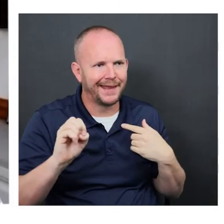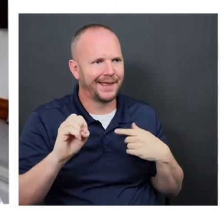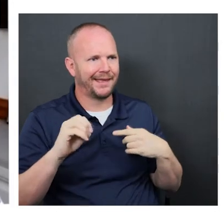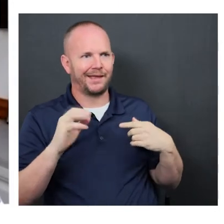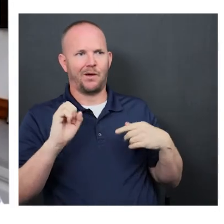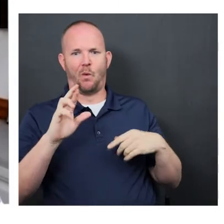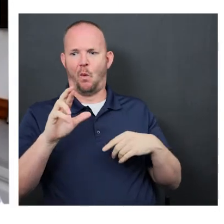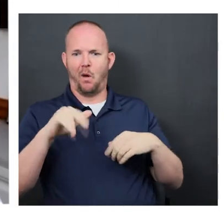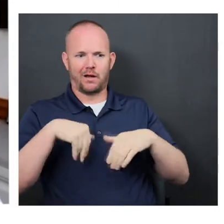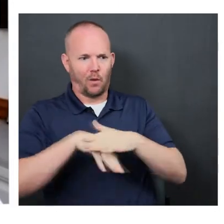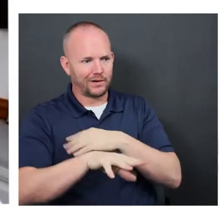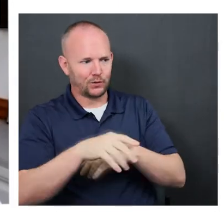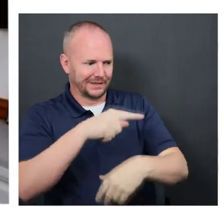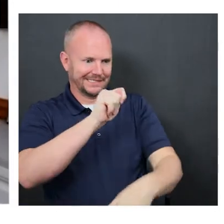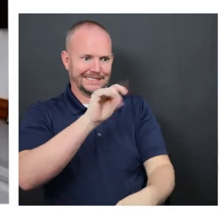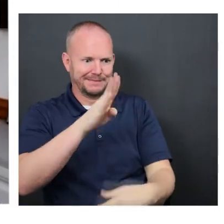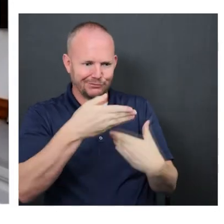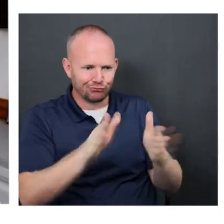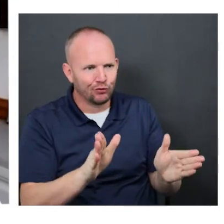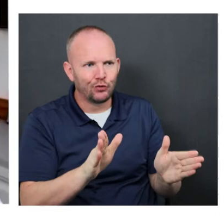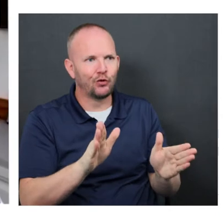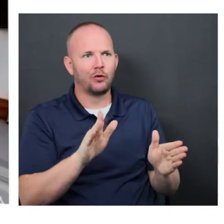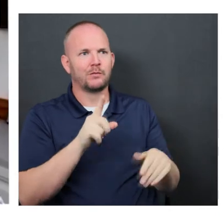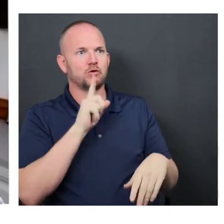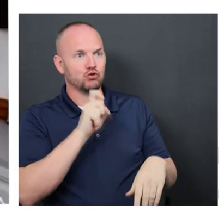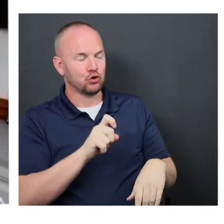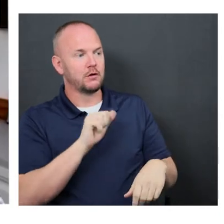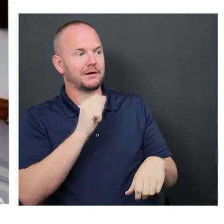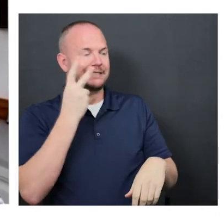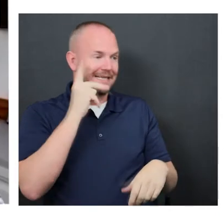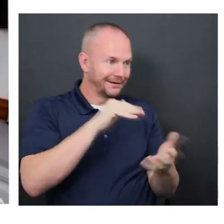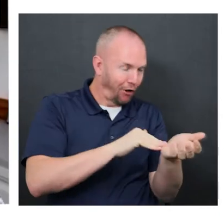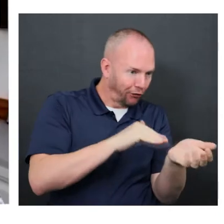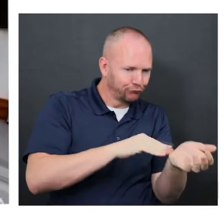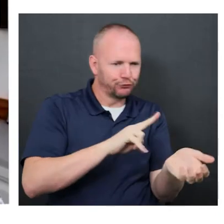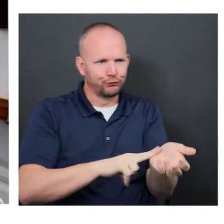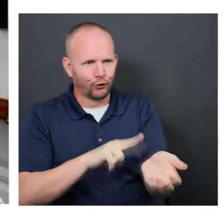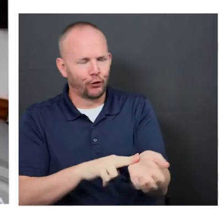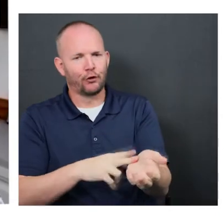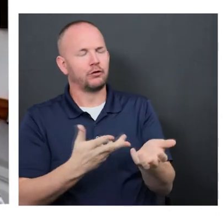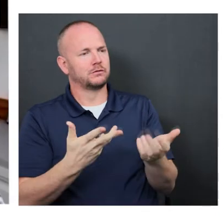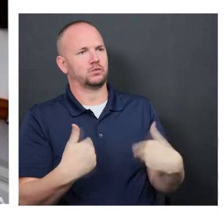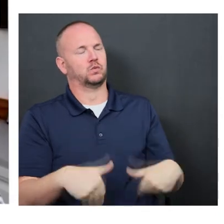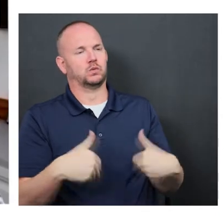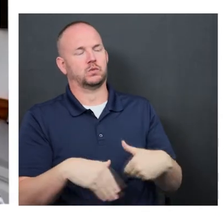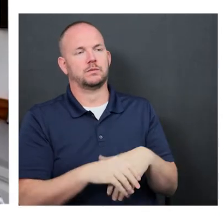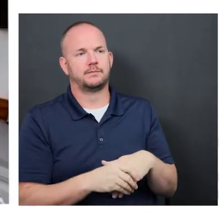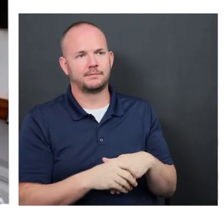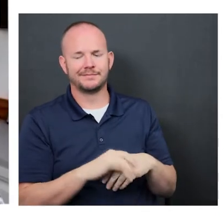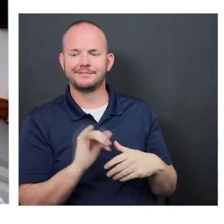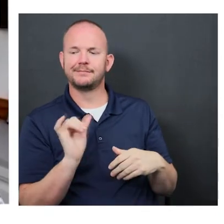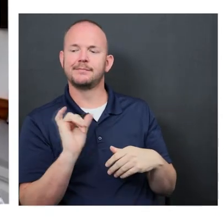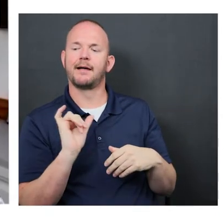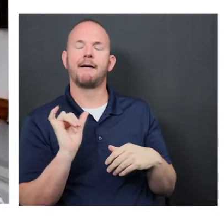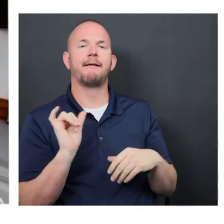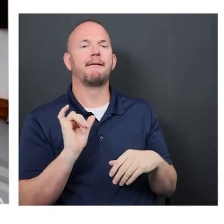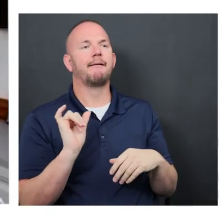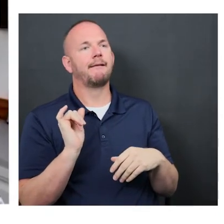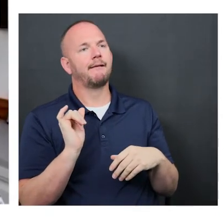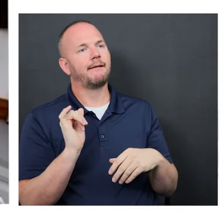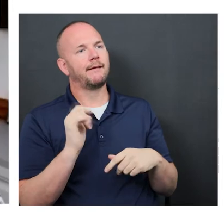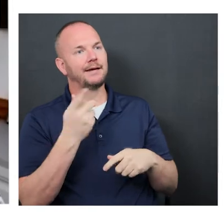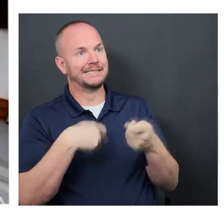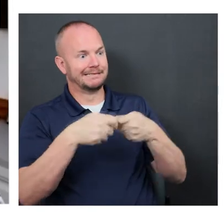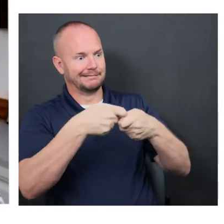into a TV room or something like that. You should have seen these doctors and nurses almost like hovering over us,